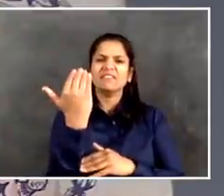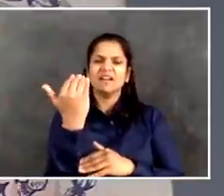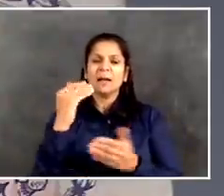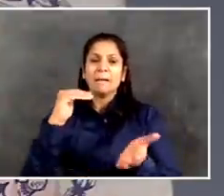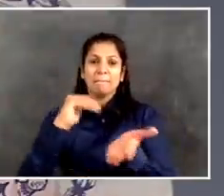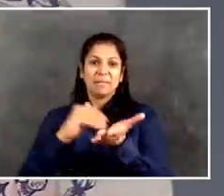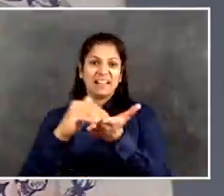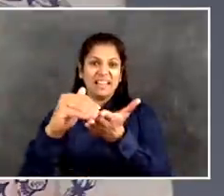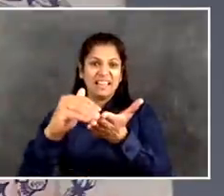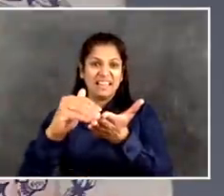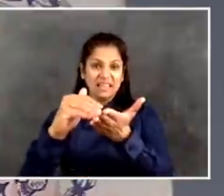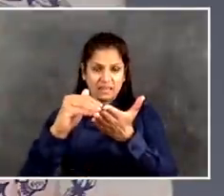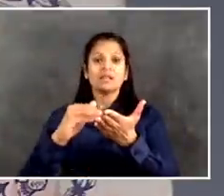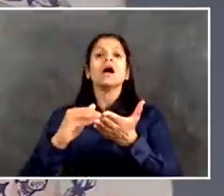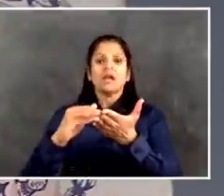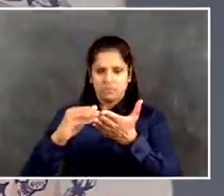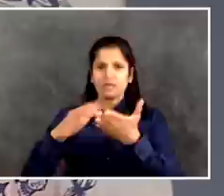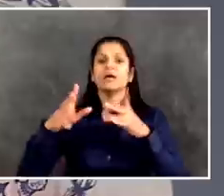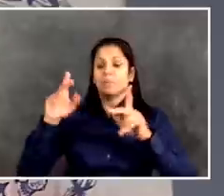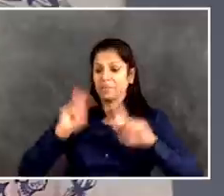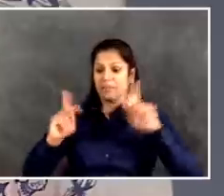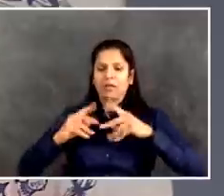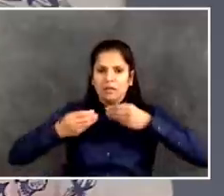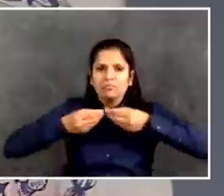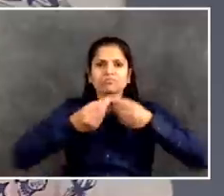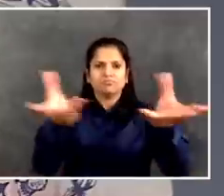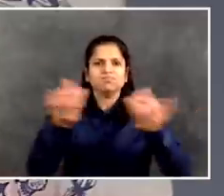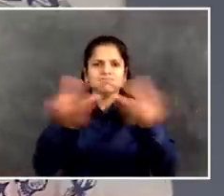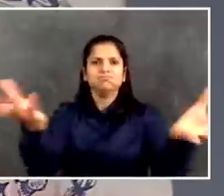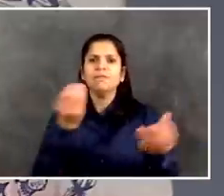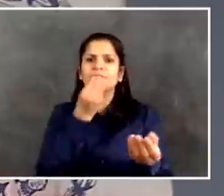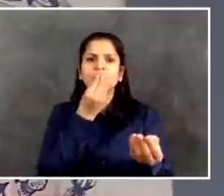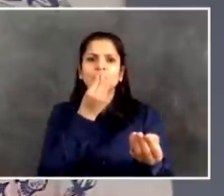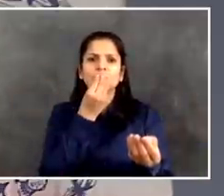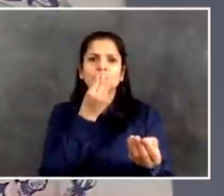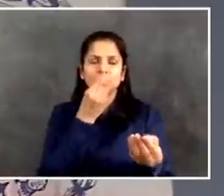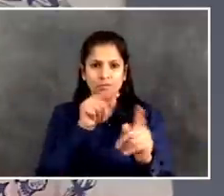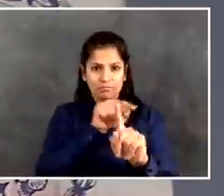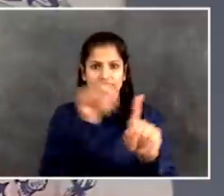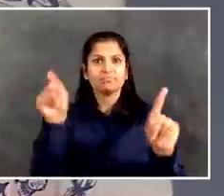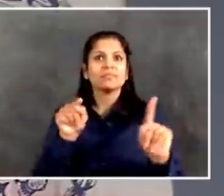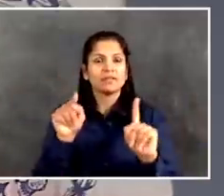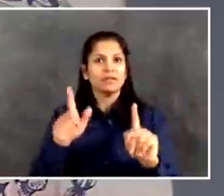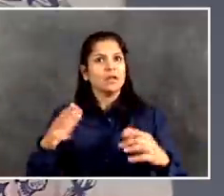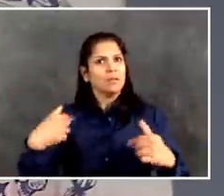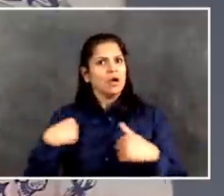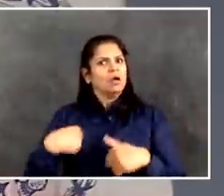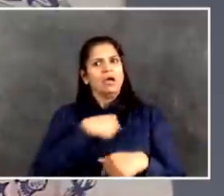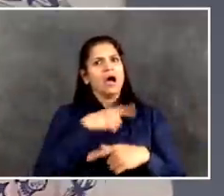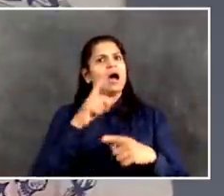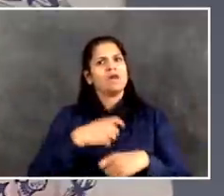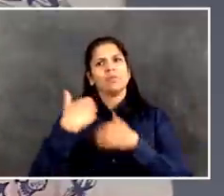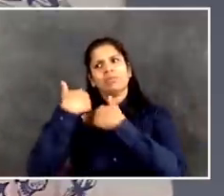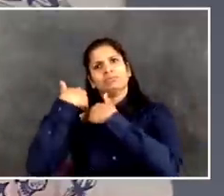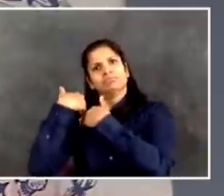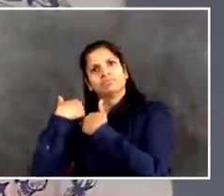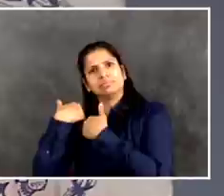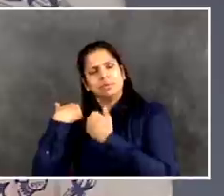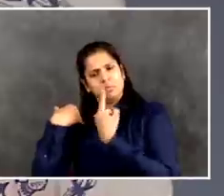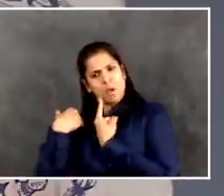Can we do it alone? No, of course, we can never, of course not. can never do it all alone, meaning we we need